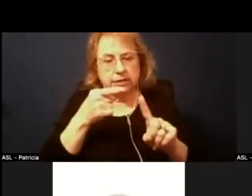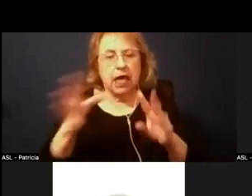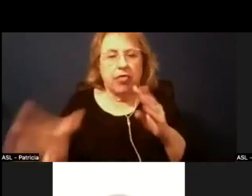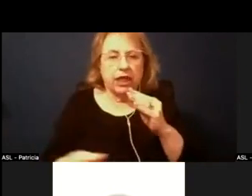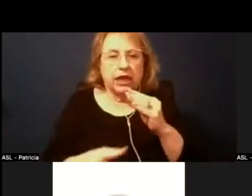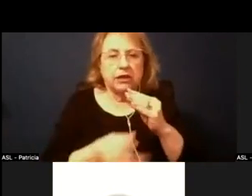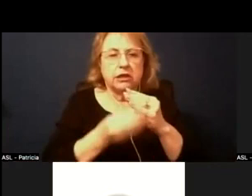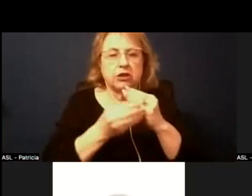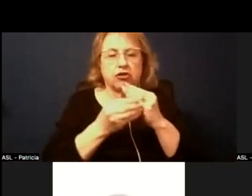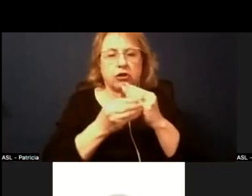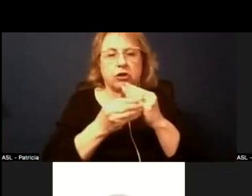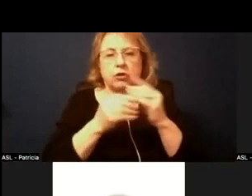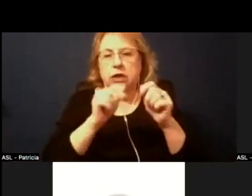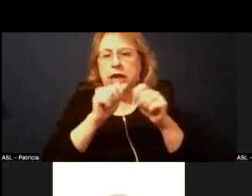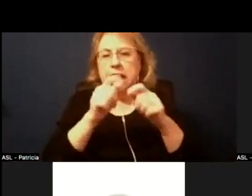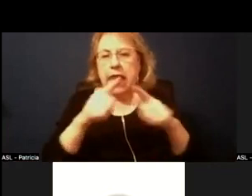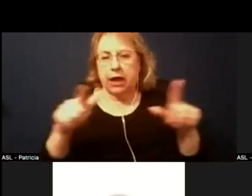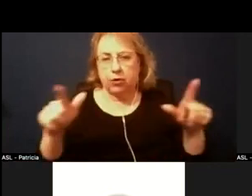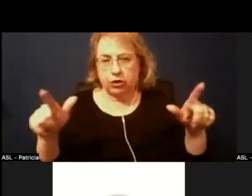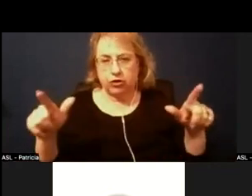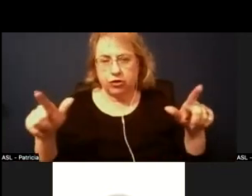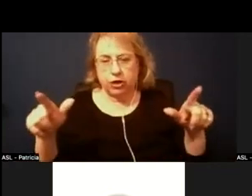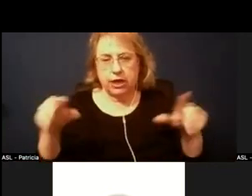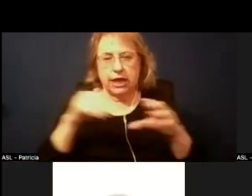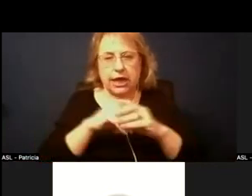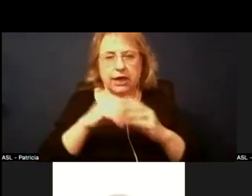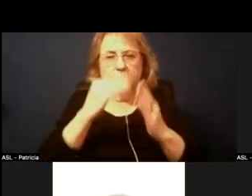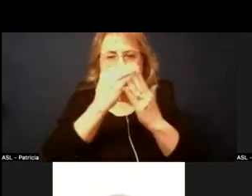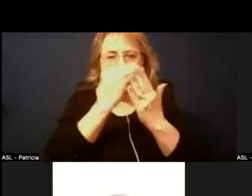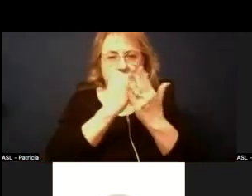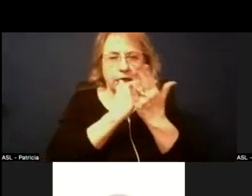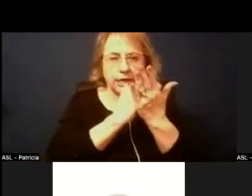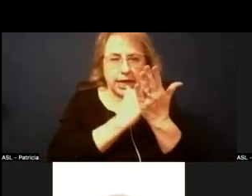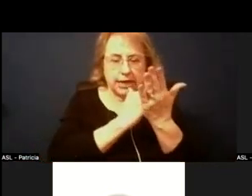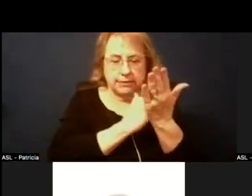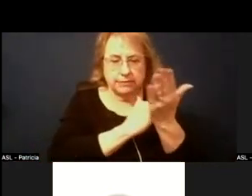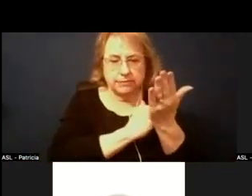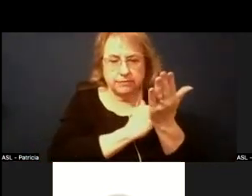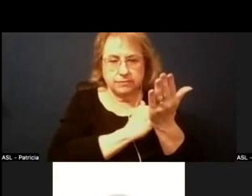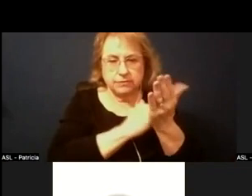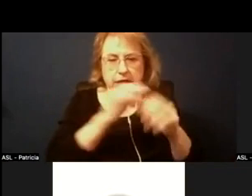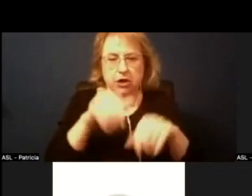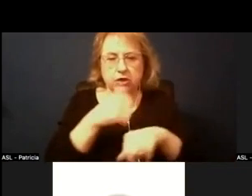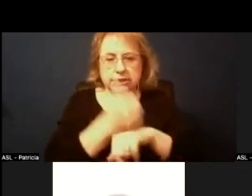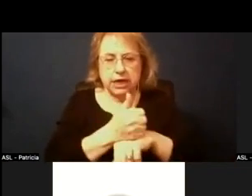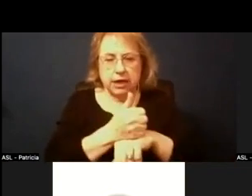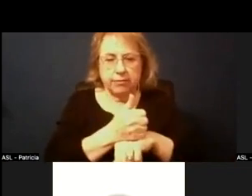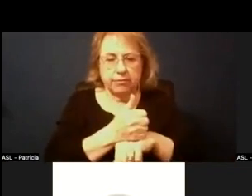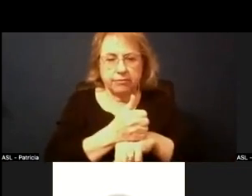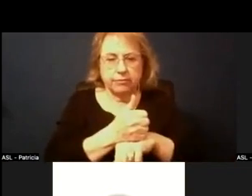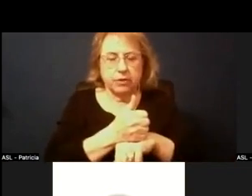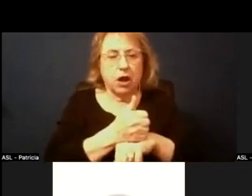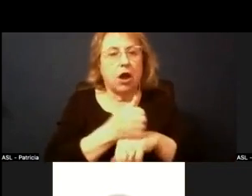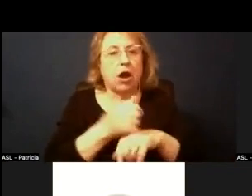language that is on the agenda in terms of the paragraphs that are set up i actually i think are way more